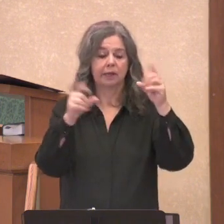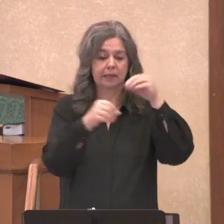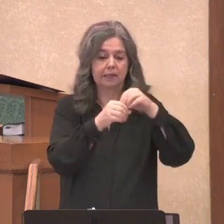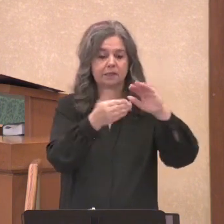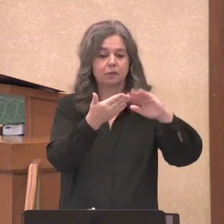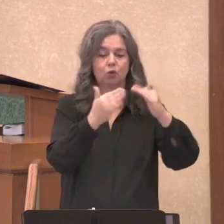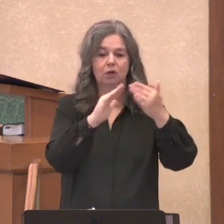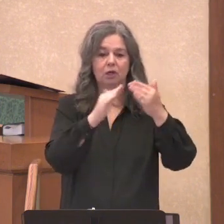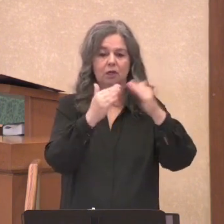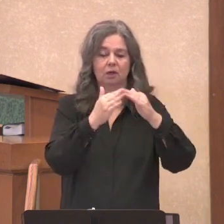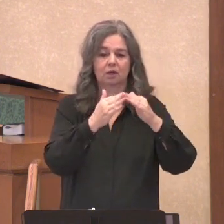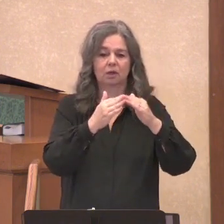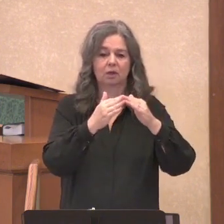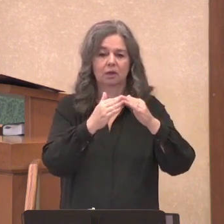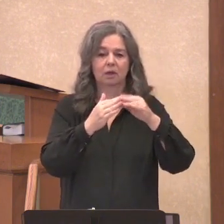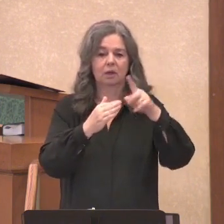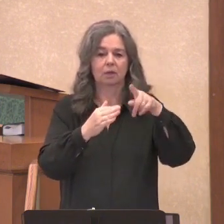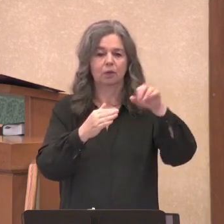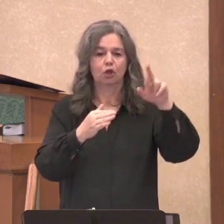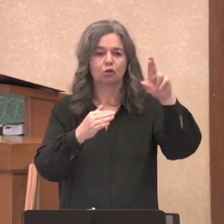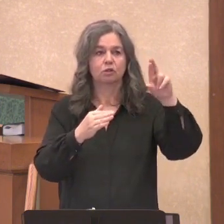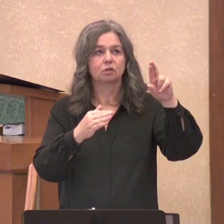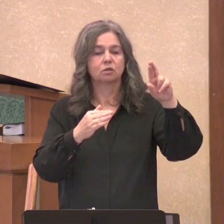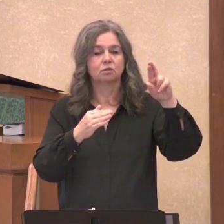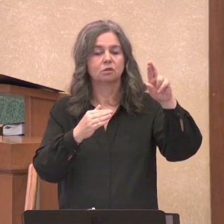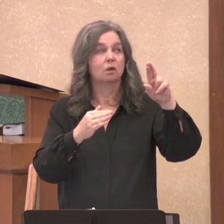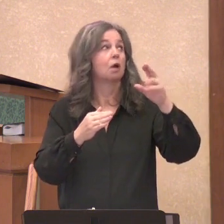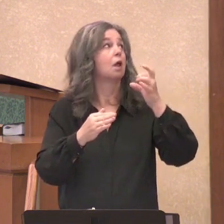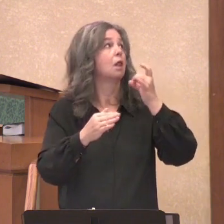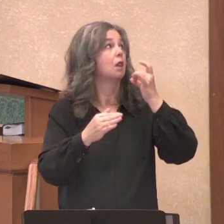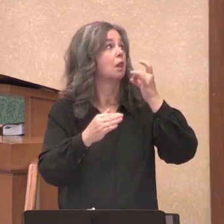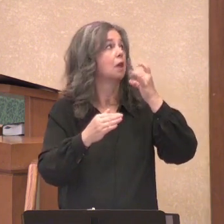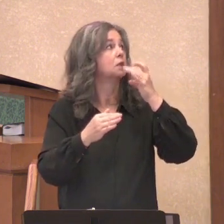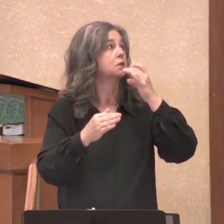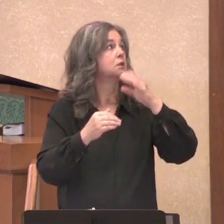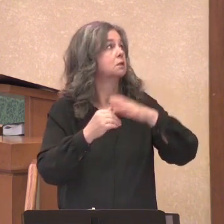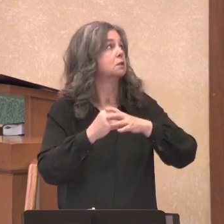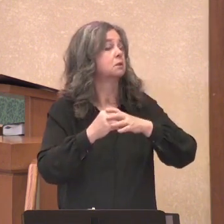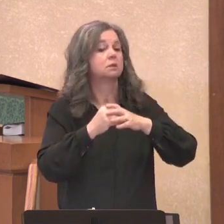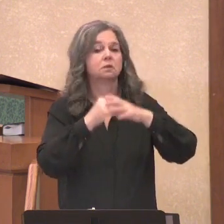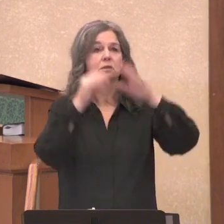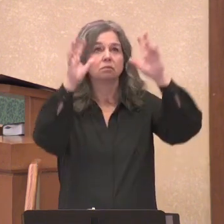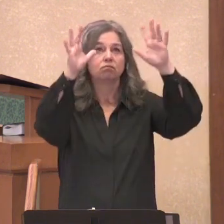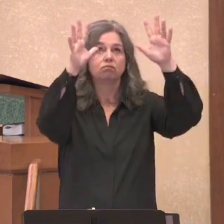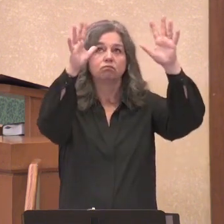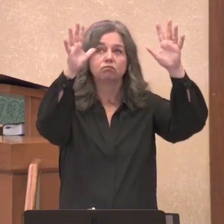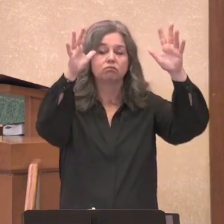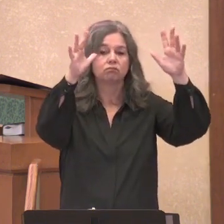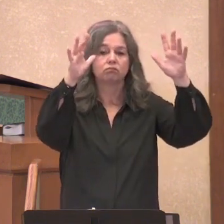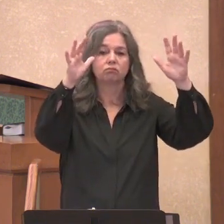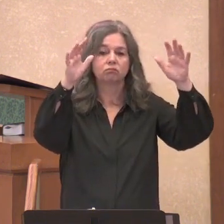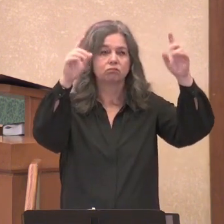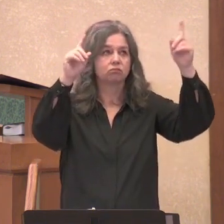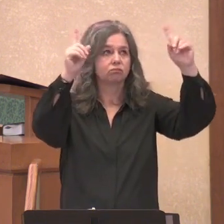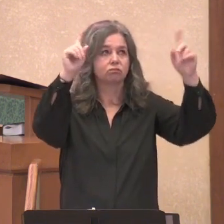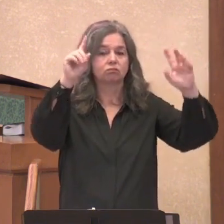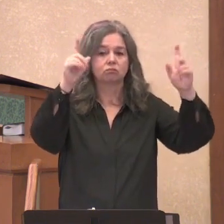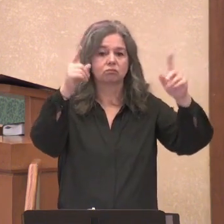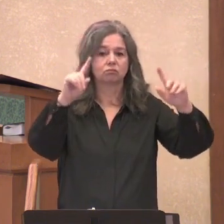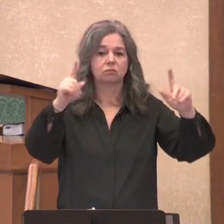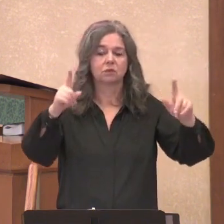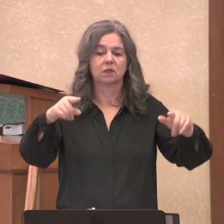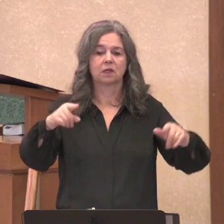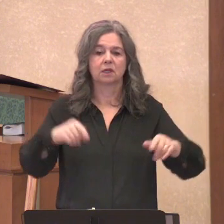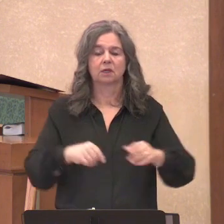These pillars of light are not totally unique in that they happen around the world because it is a